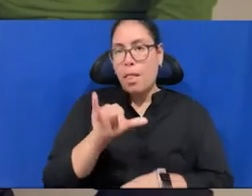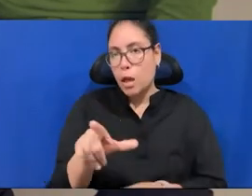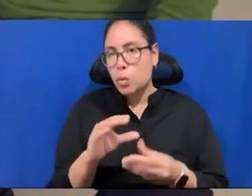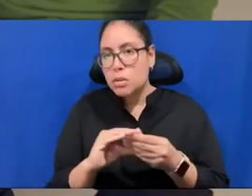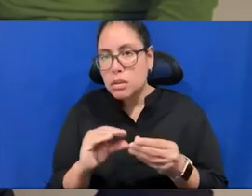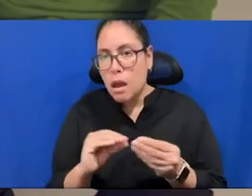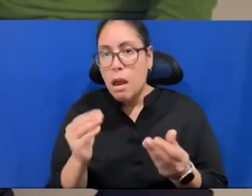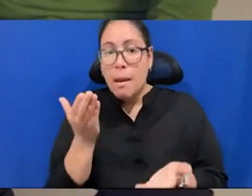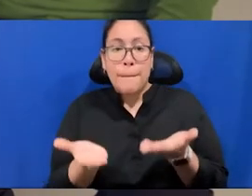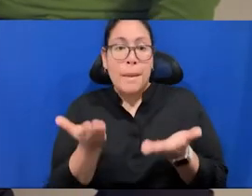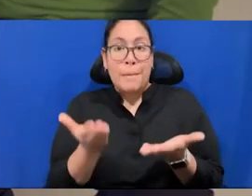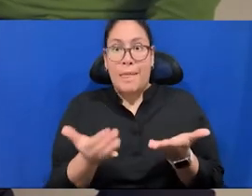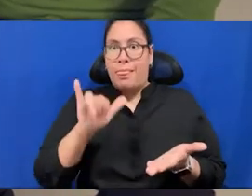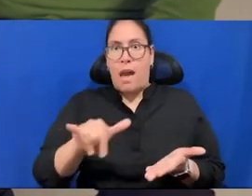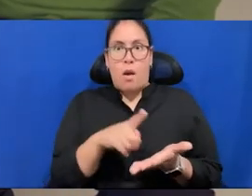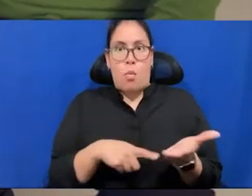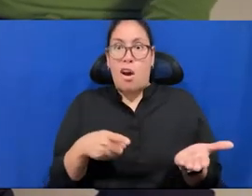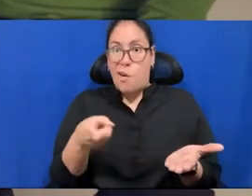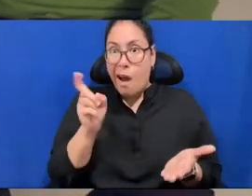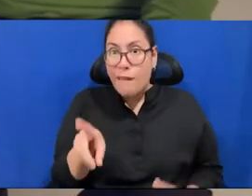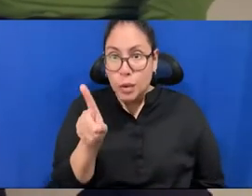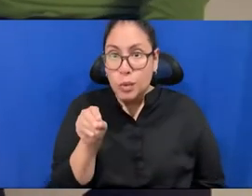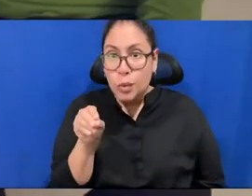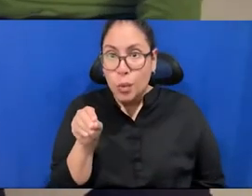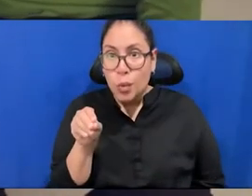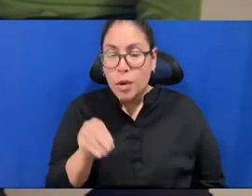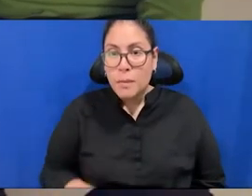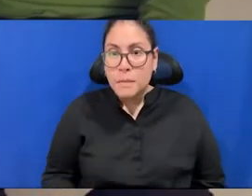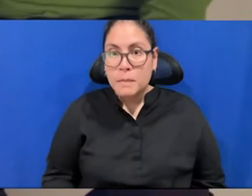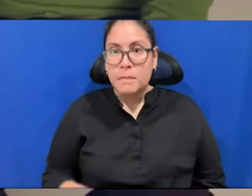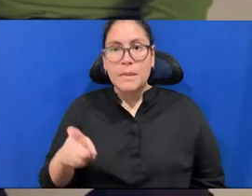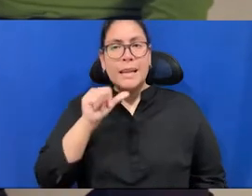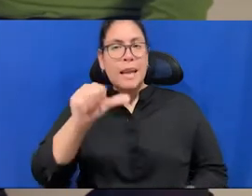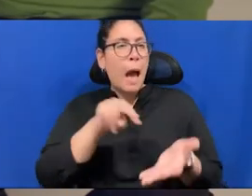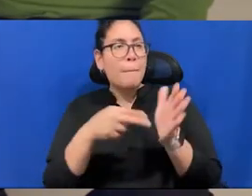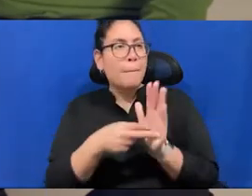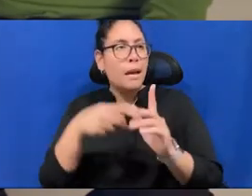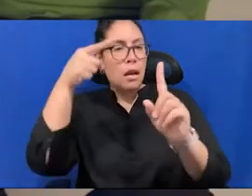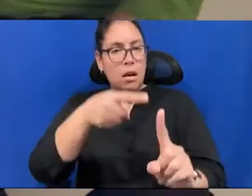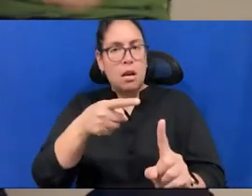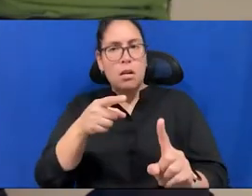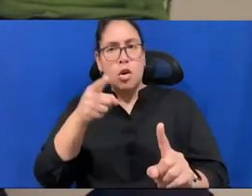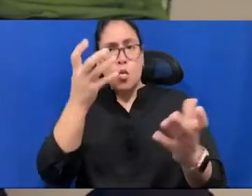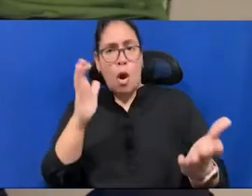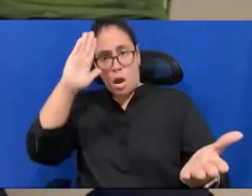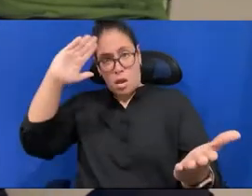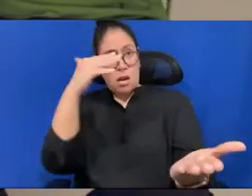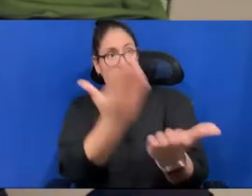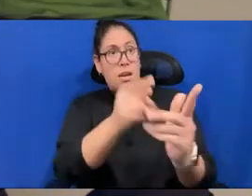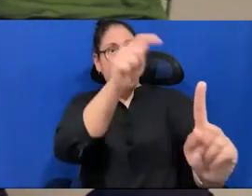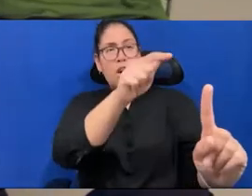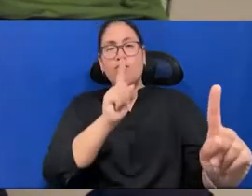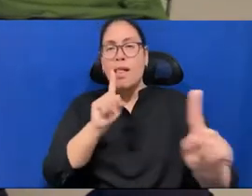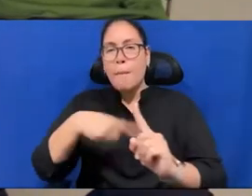what you need to do, yeah. In Verde said always, it's not the destination by the journey that you have to enjoy, and Hans, you're taking a lot of trains now, I heard about it.